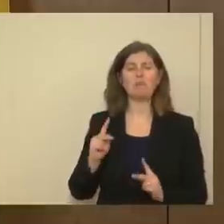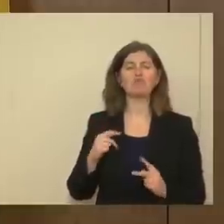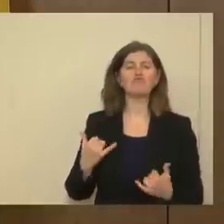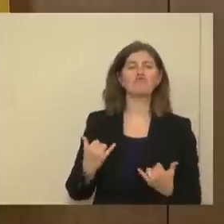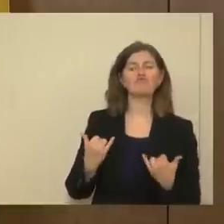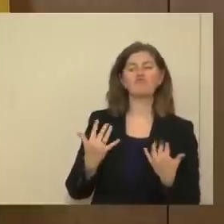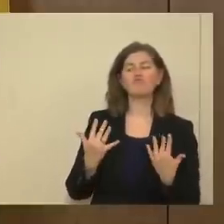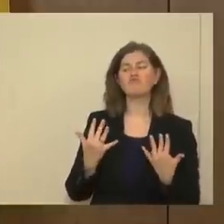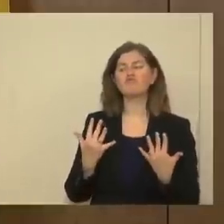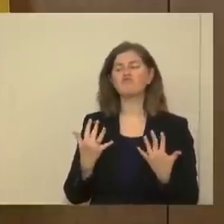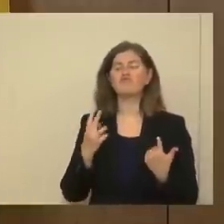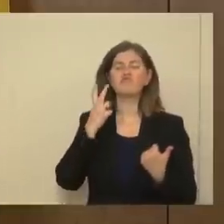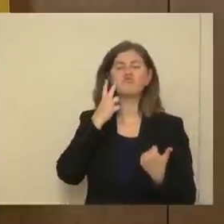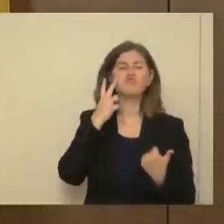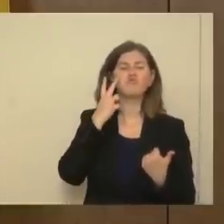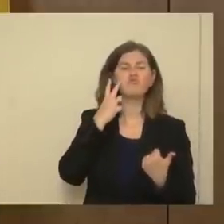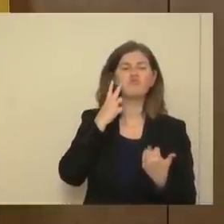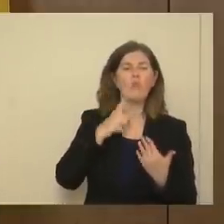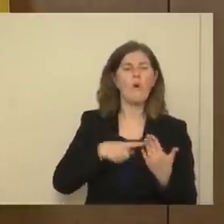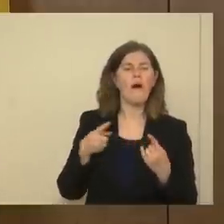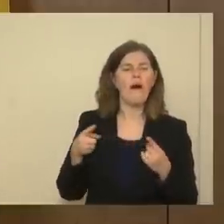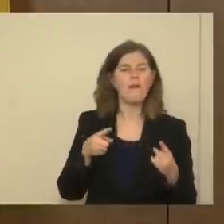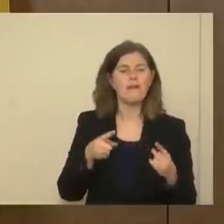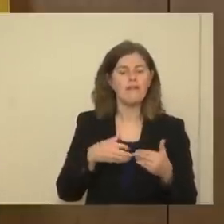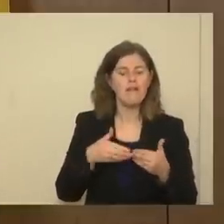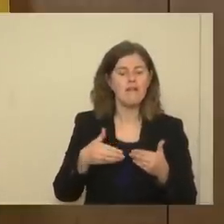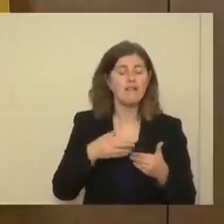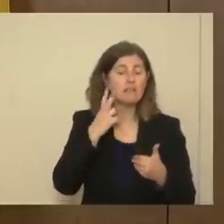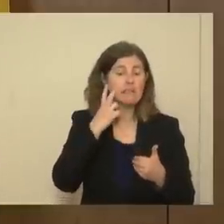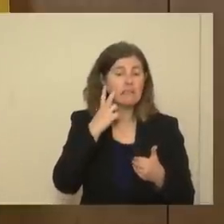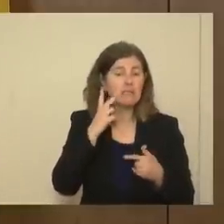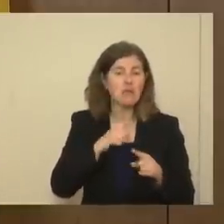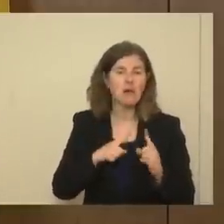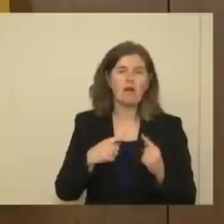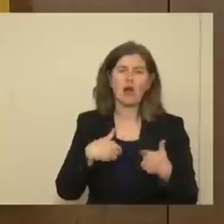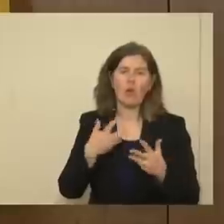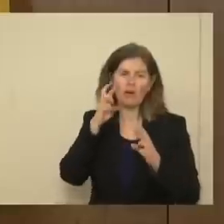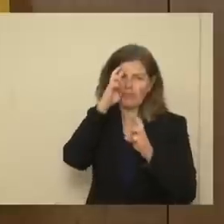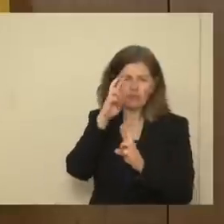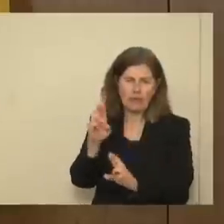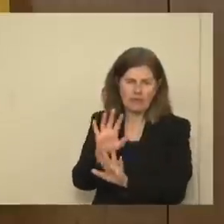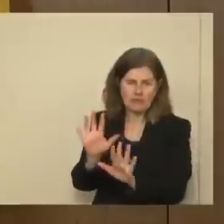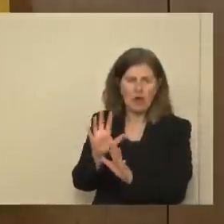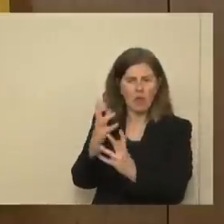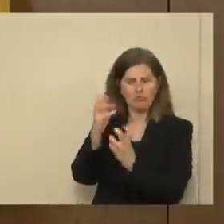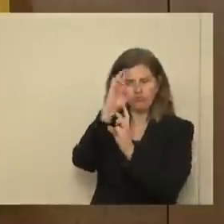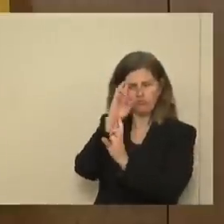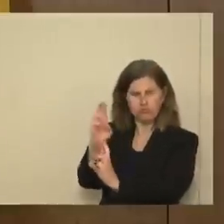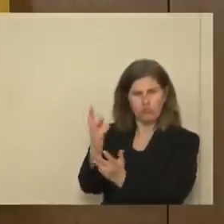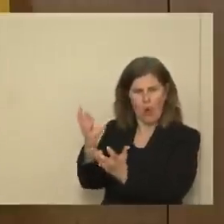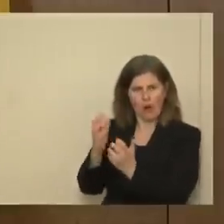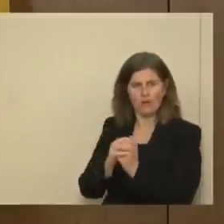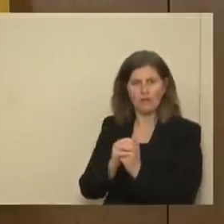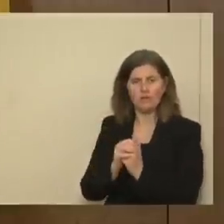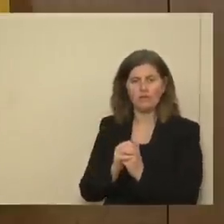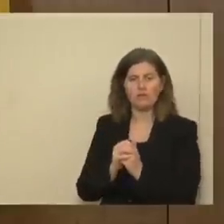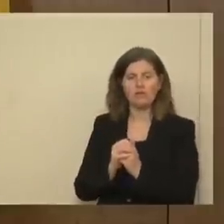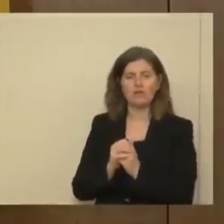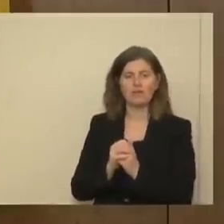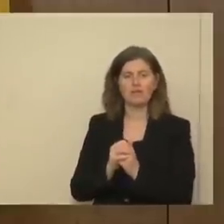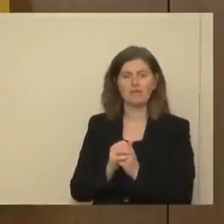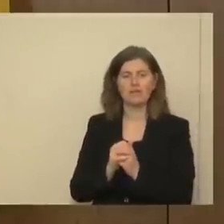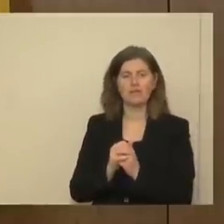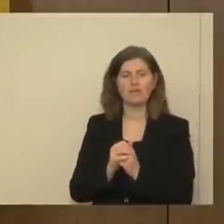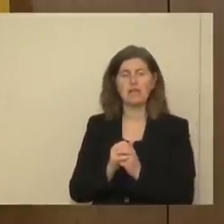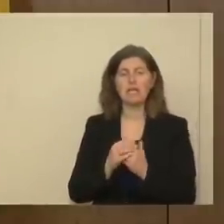to see what goes on, right, look at that, and I mean no disrespect by this. It is easier to sort of join